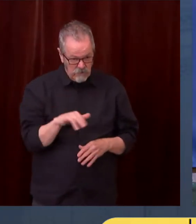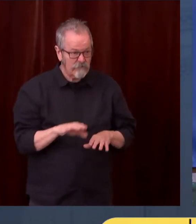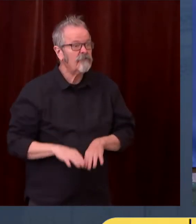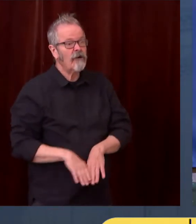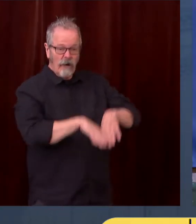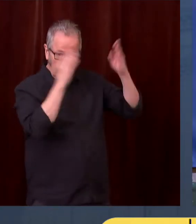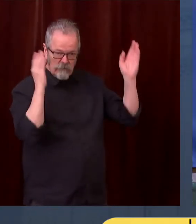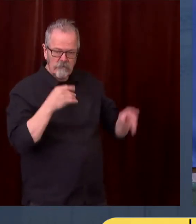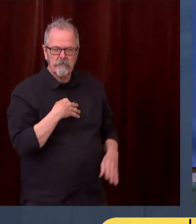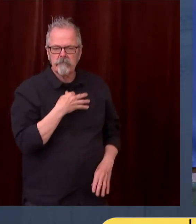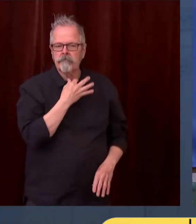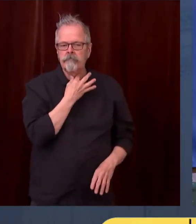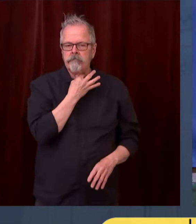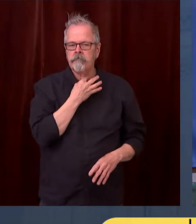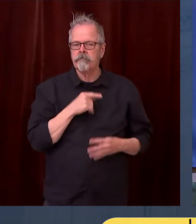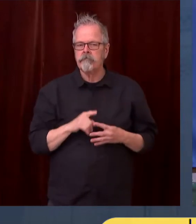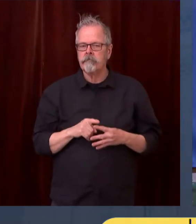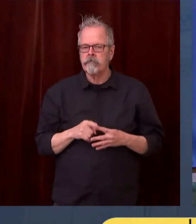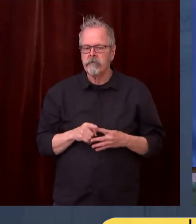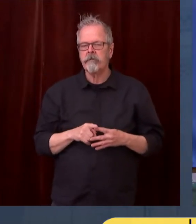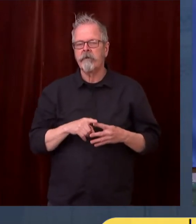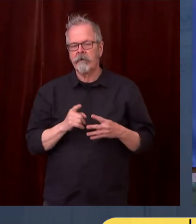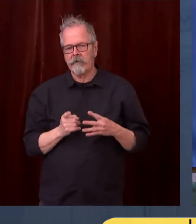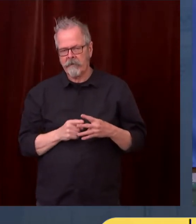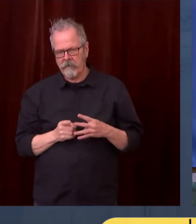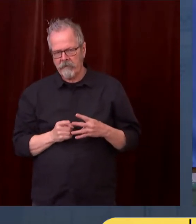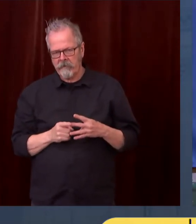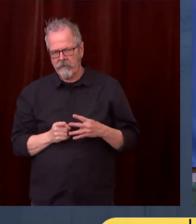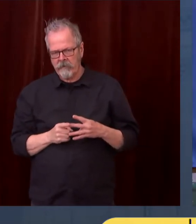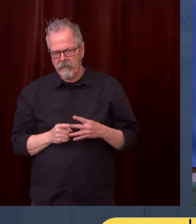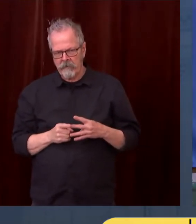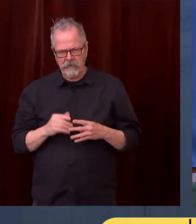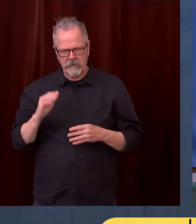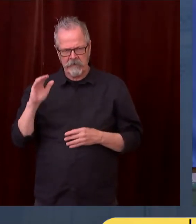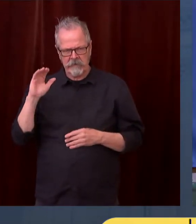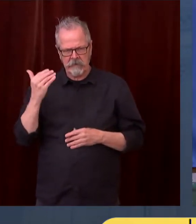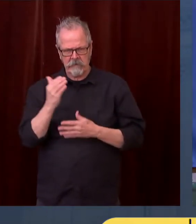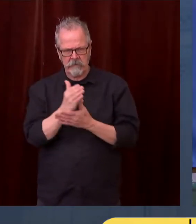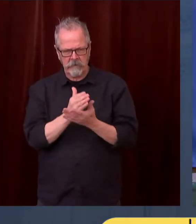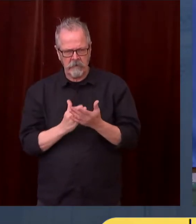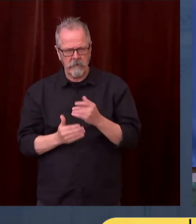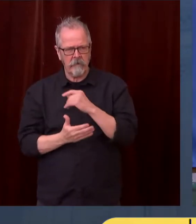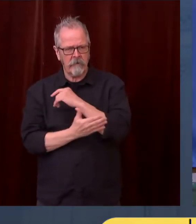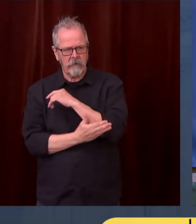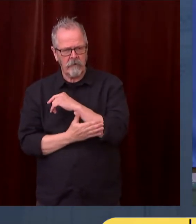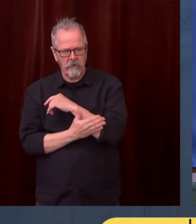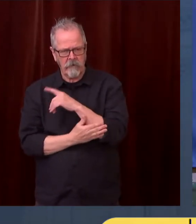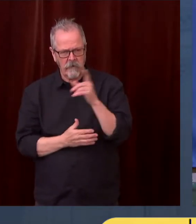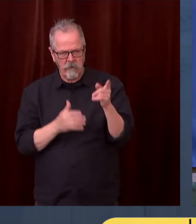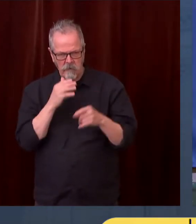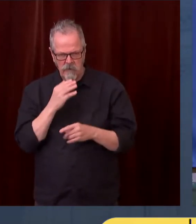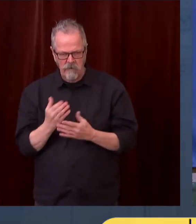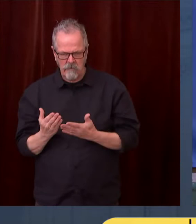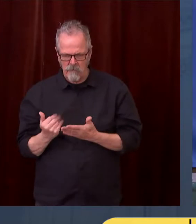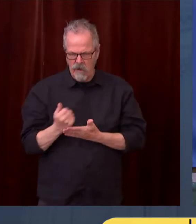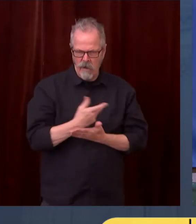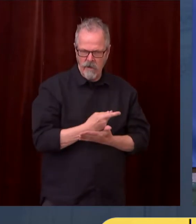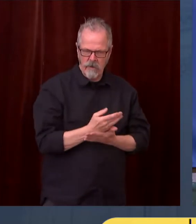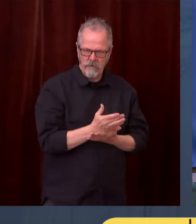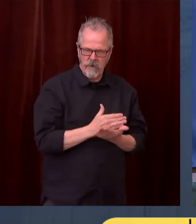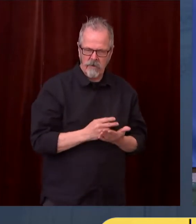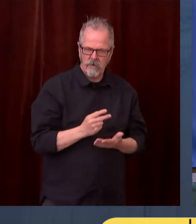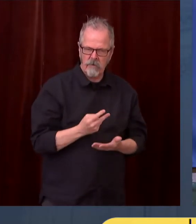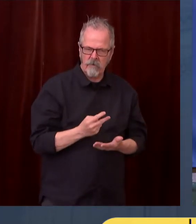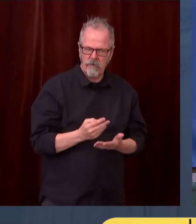counties facing potential rollbacks next week, is there a concern that just as people are feeling hopeful as vaccinations increase, that this will